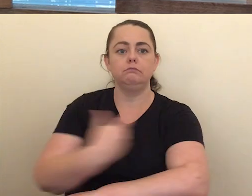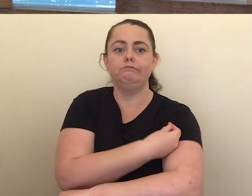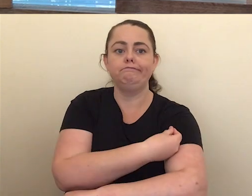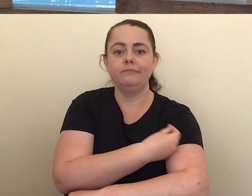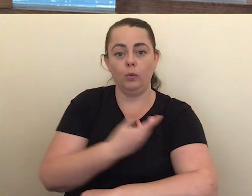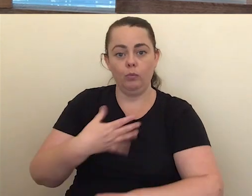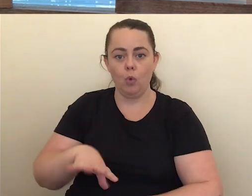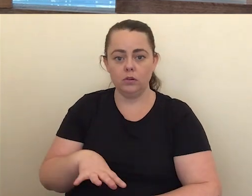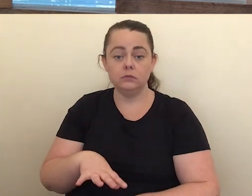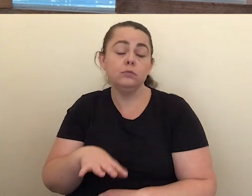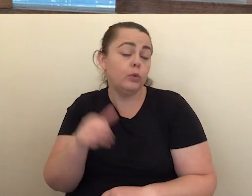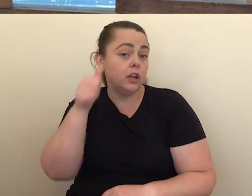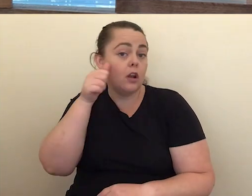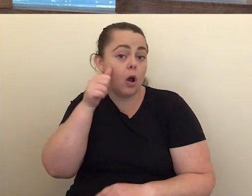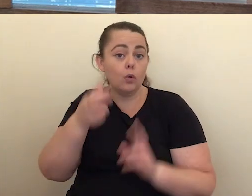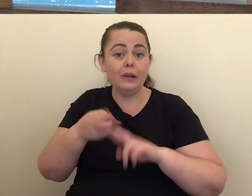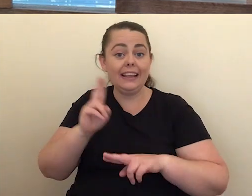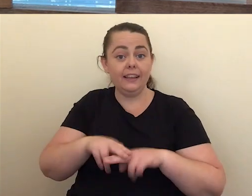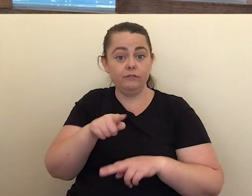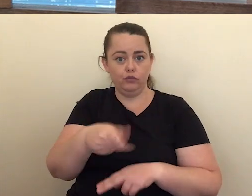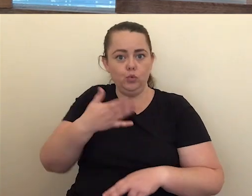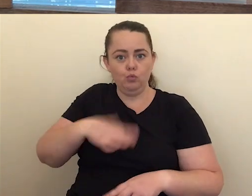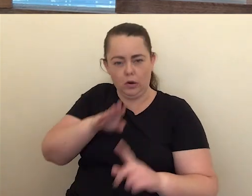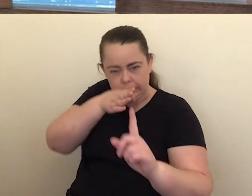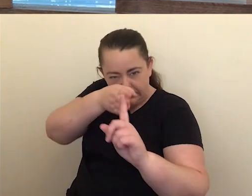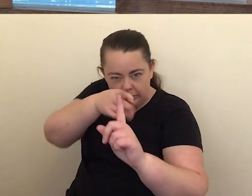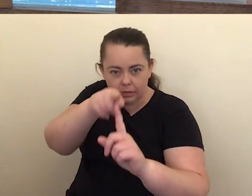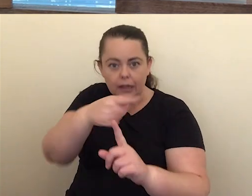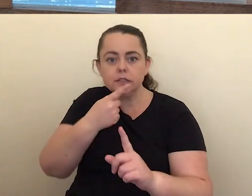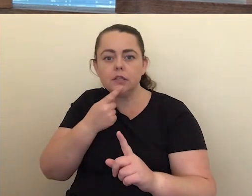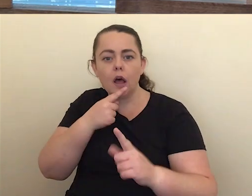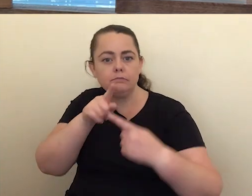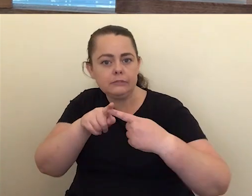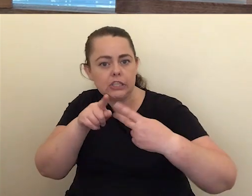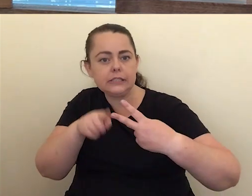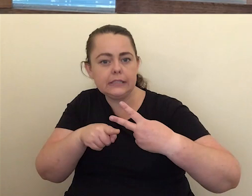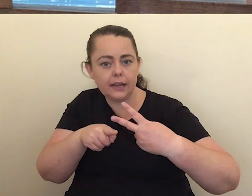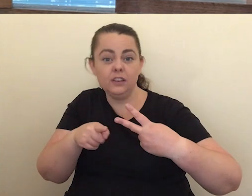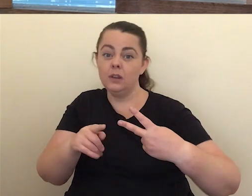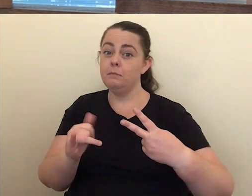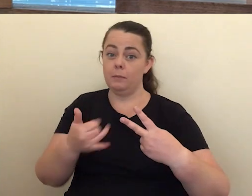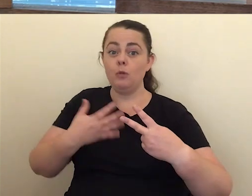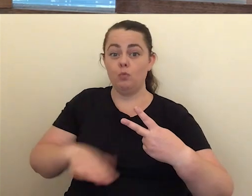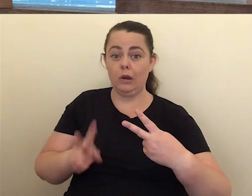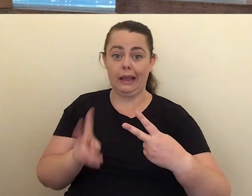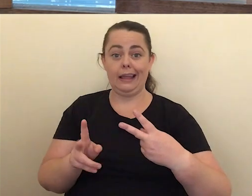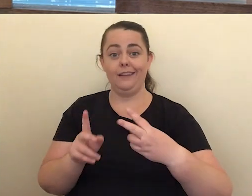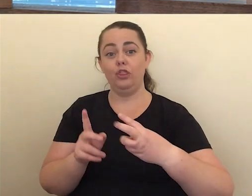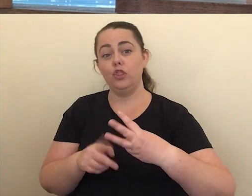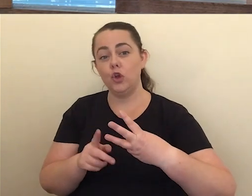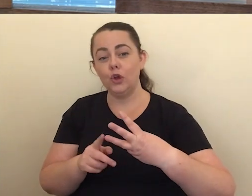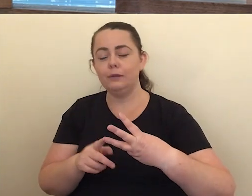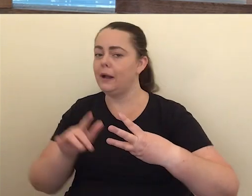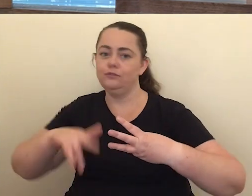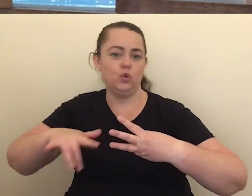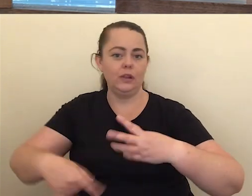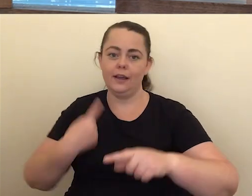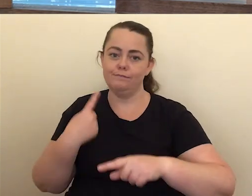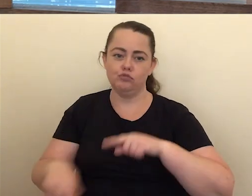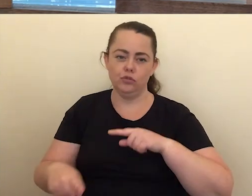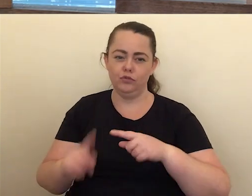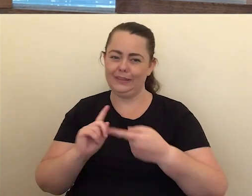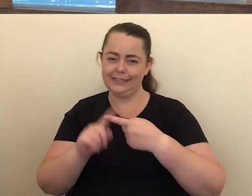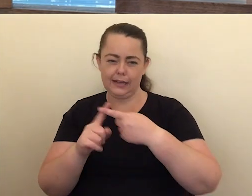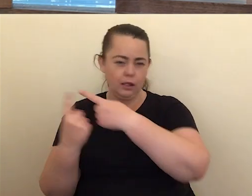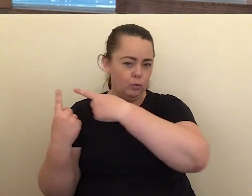course will need a booster at some stage, but those details are still being worked through and the approval for